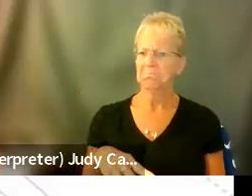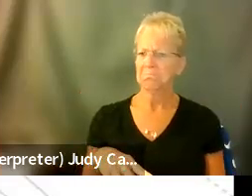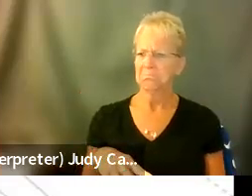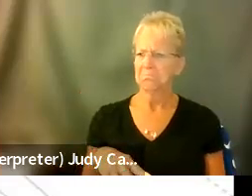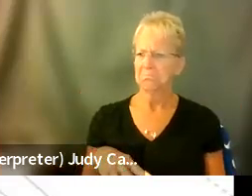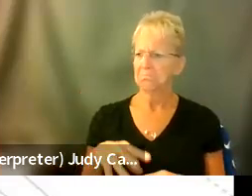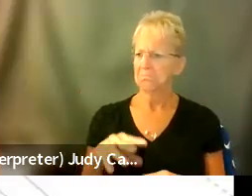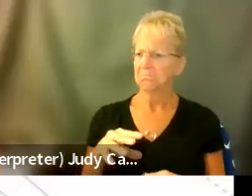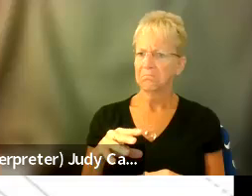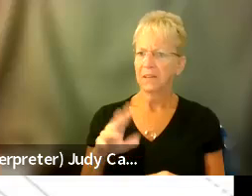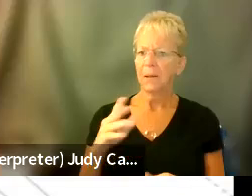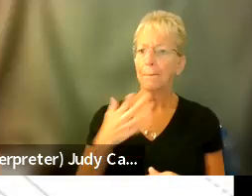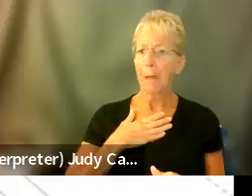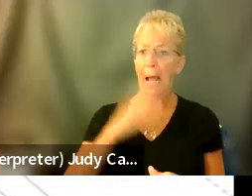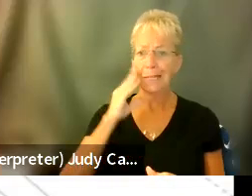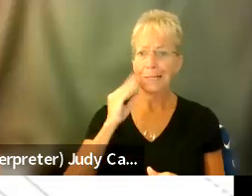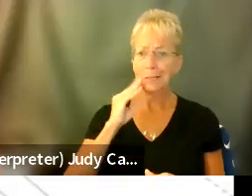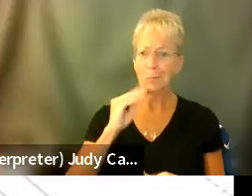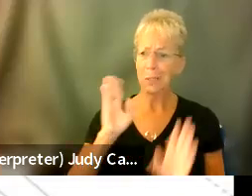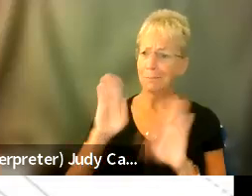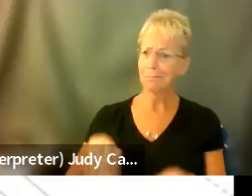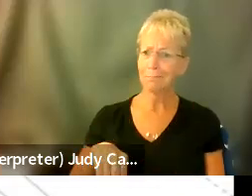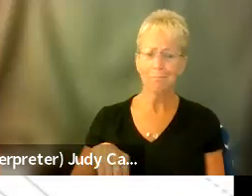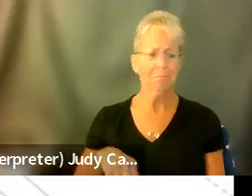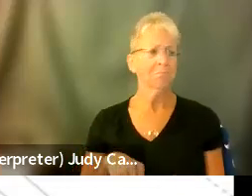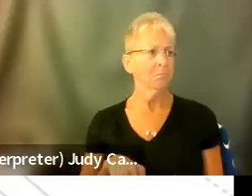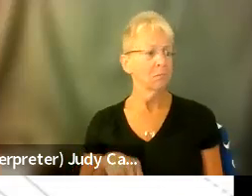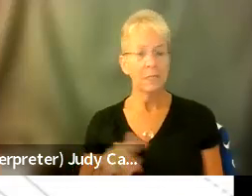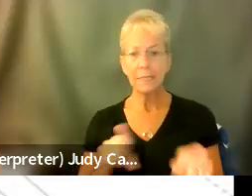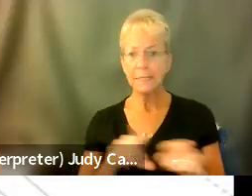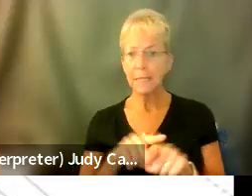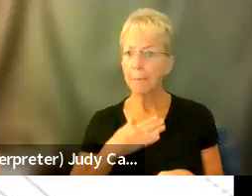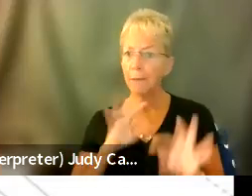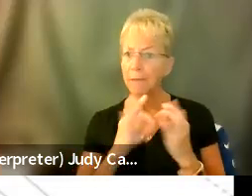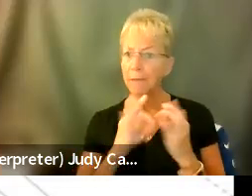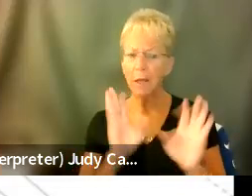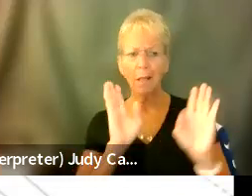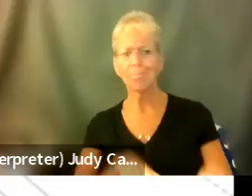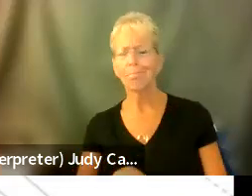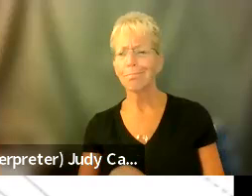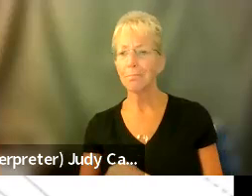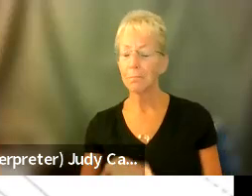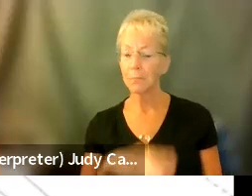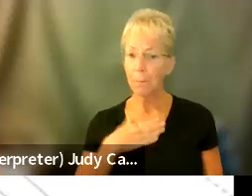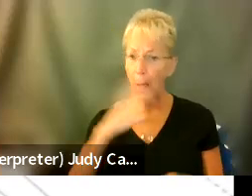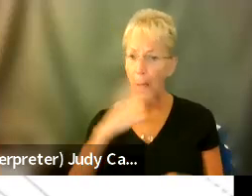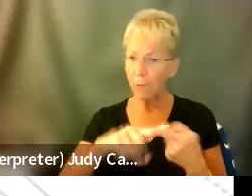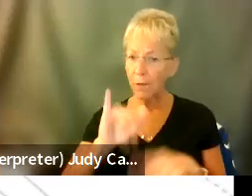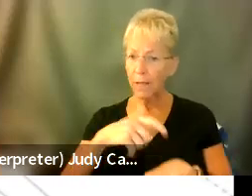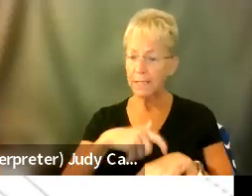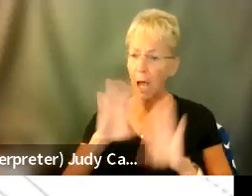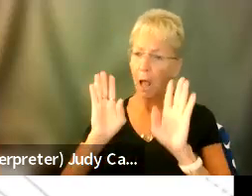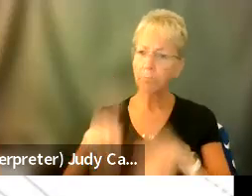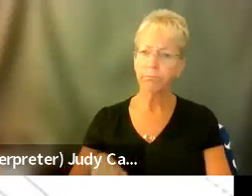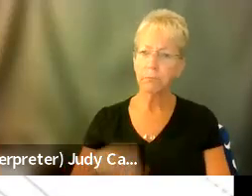just my experience, but those of my family. Um, and my boyfriend at the time, um,